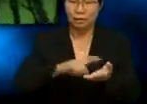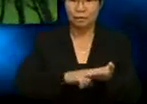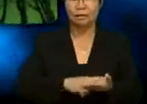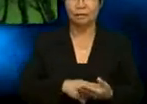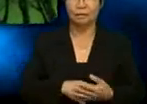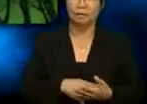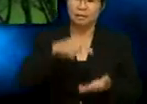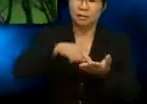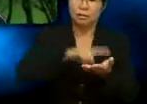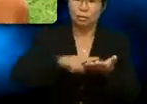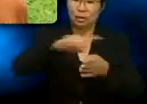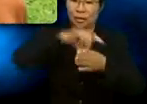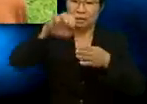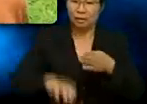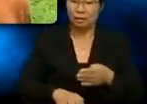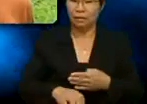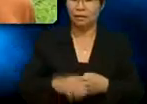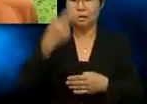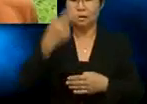Hi Gus. You're rather quiet.